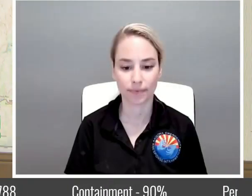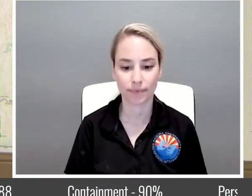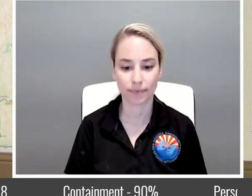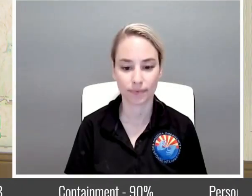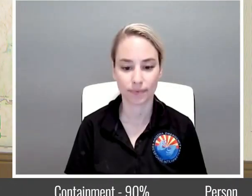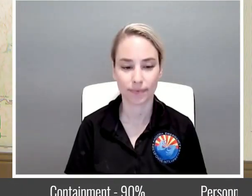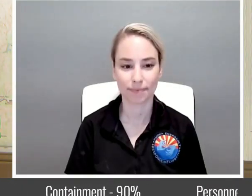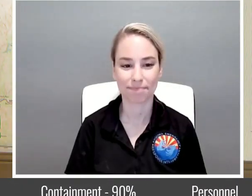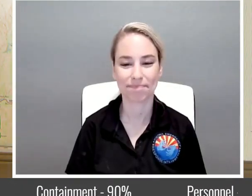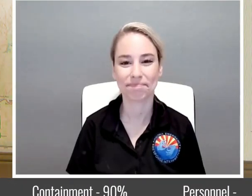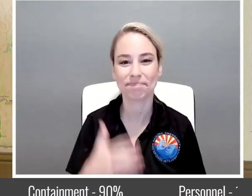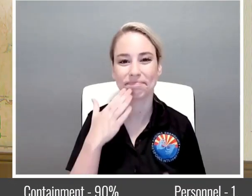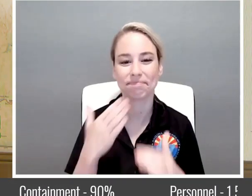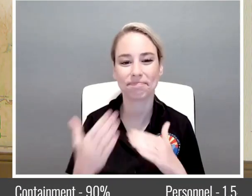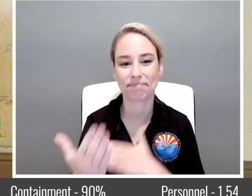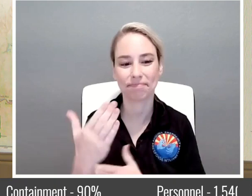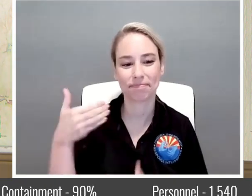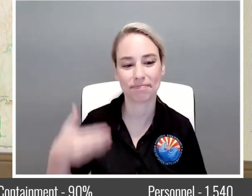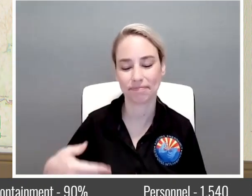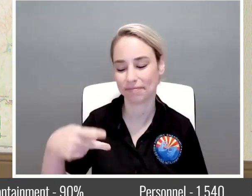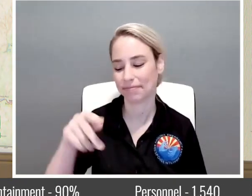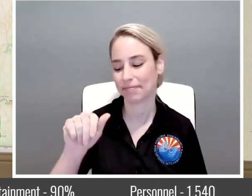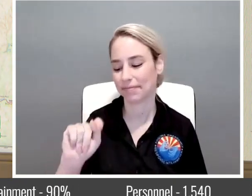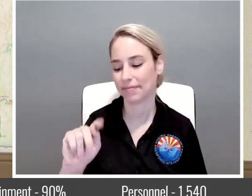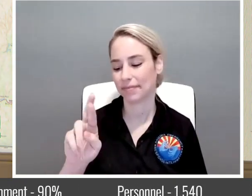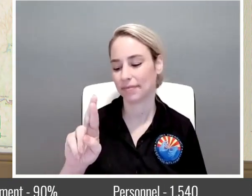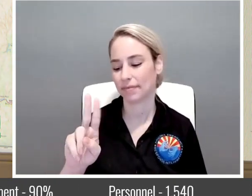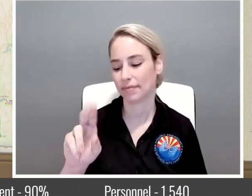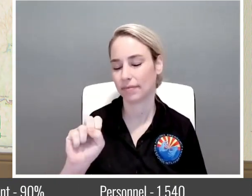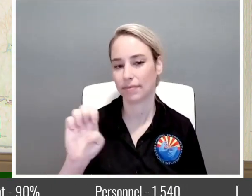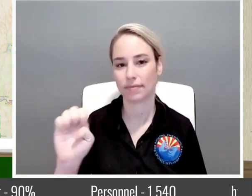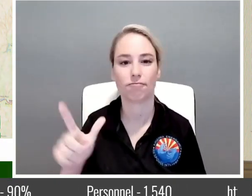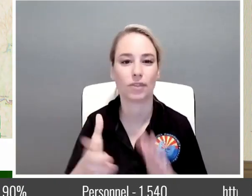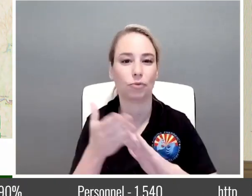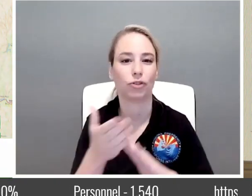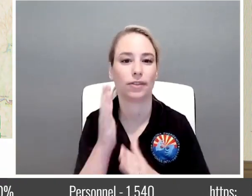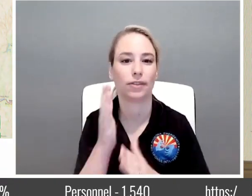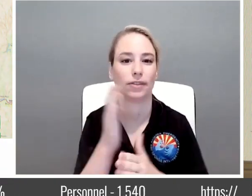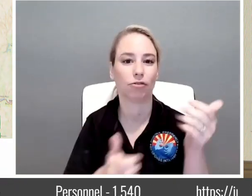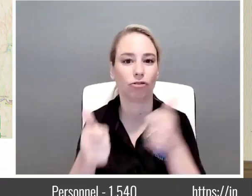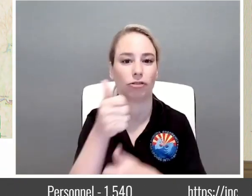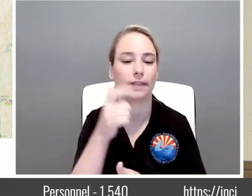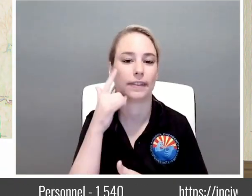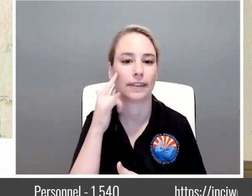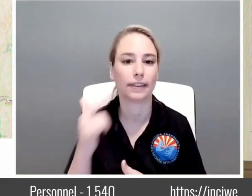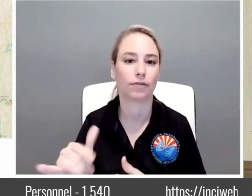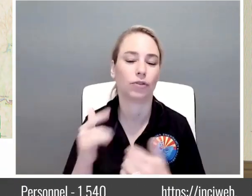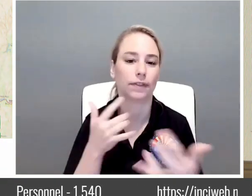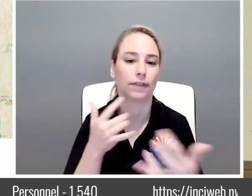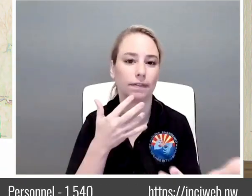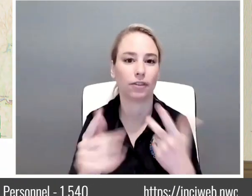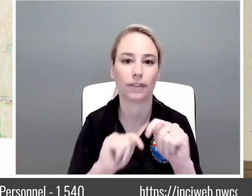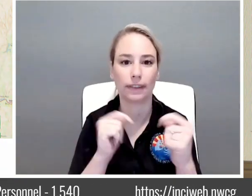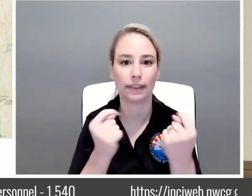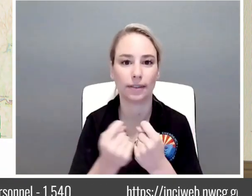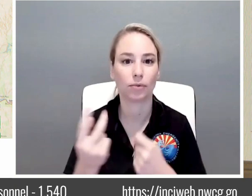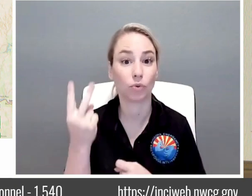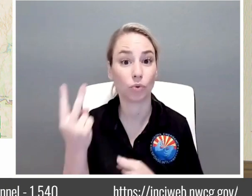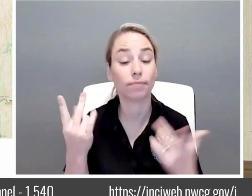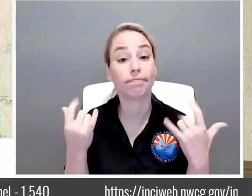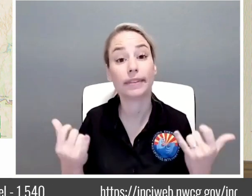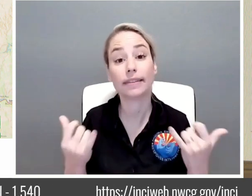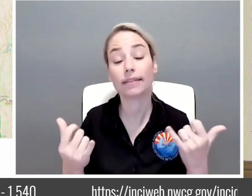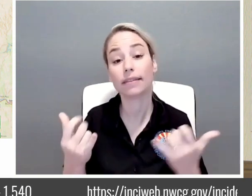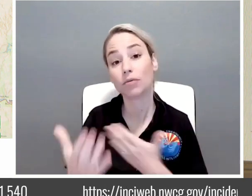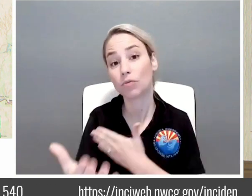good morning Pat Russell operation section chief with California incident management team to providing you with your morning update which